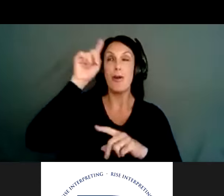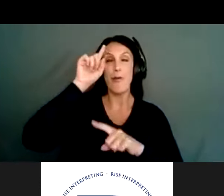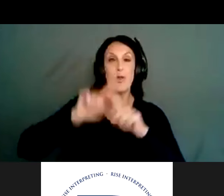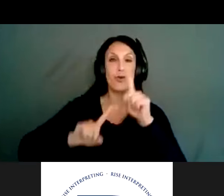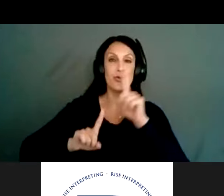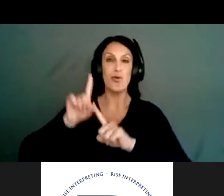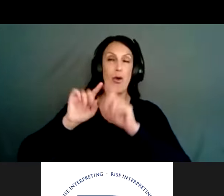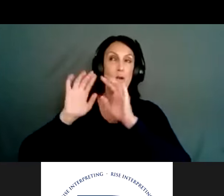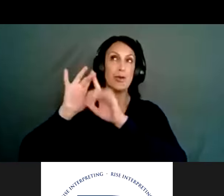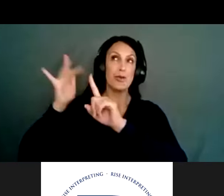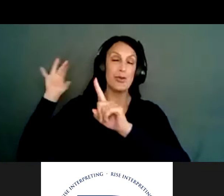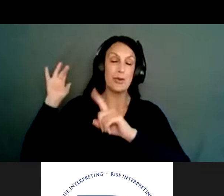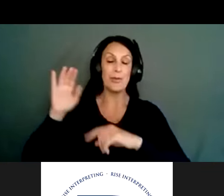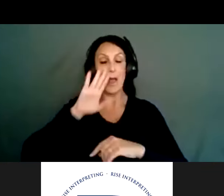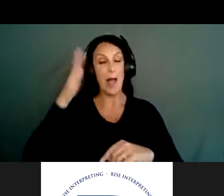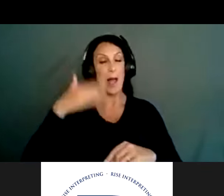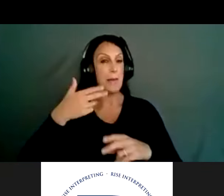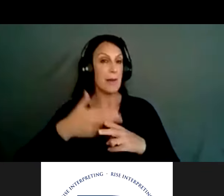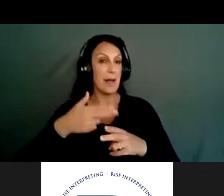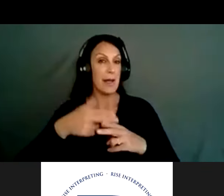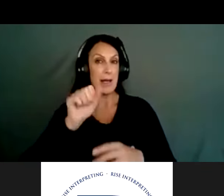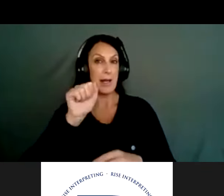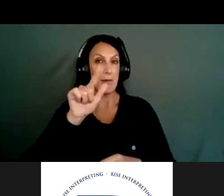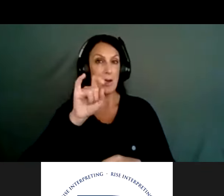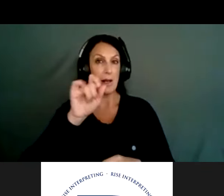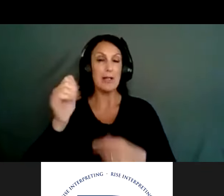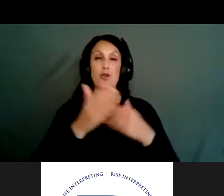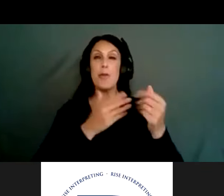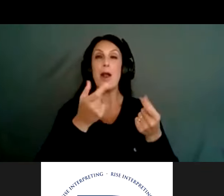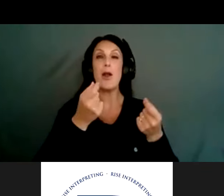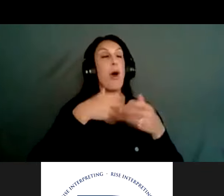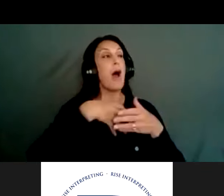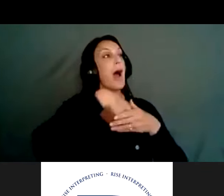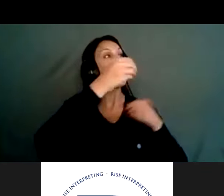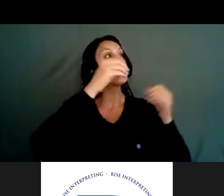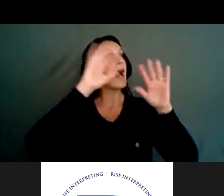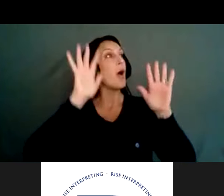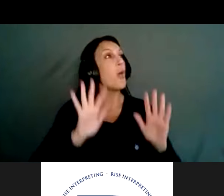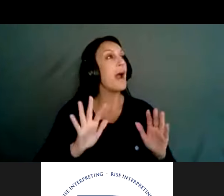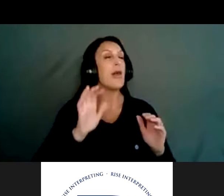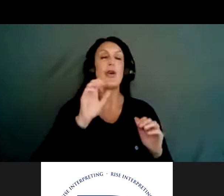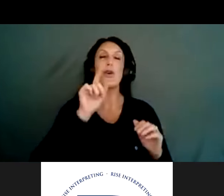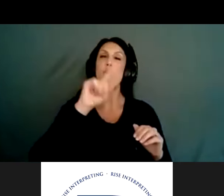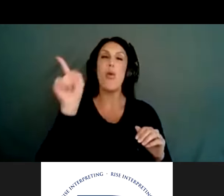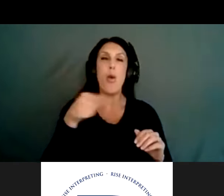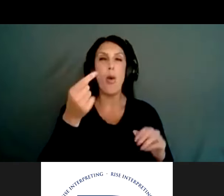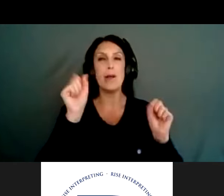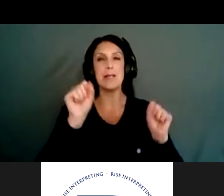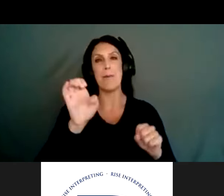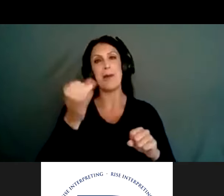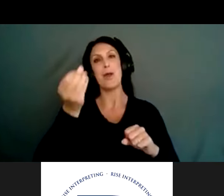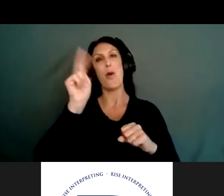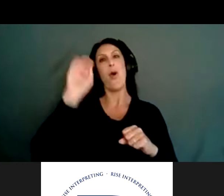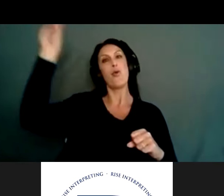Hi, my name is Lisa and wherever you go, no matter what the weather is, you should always bring your own sunshine and I hope you're having an amazing